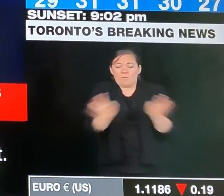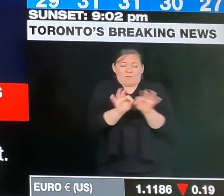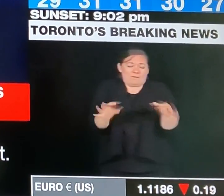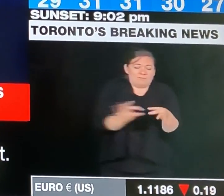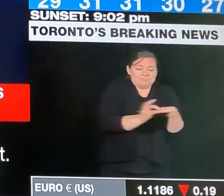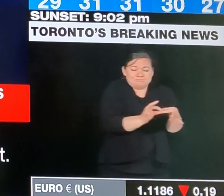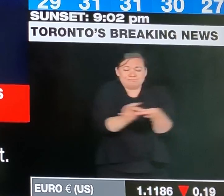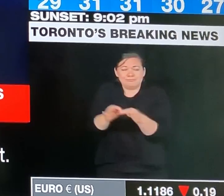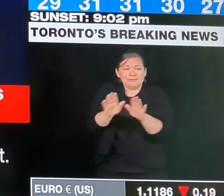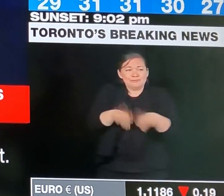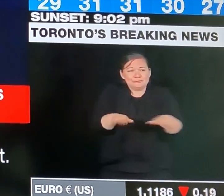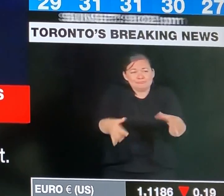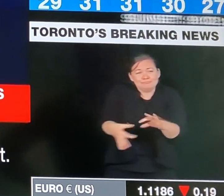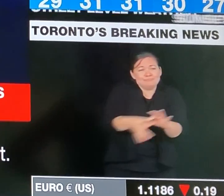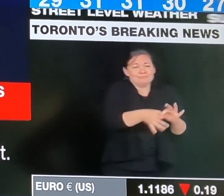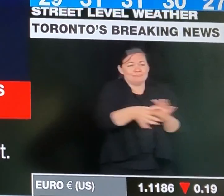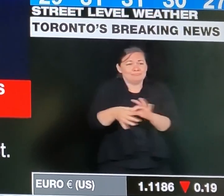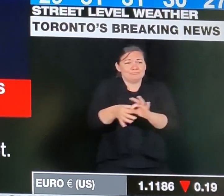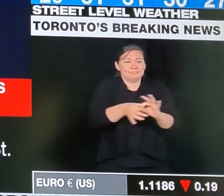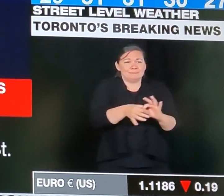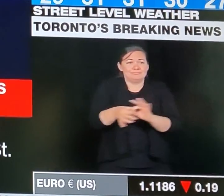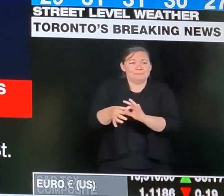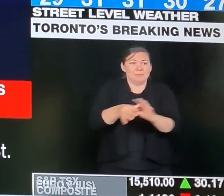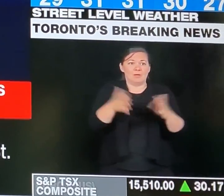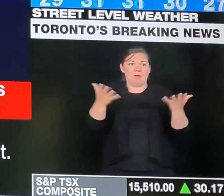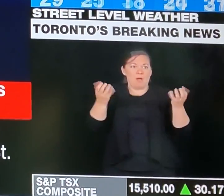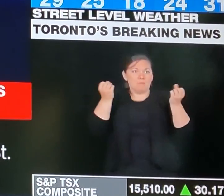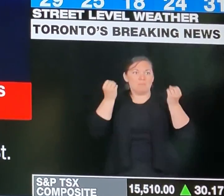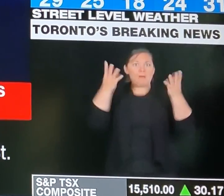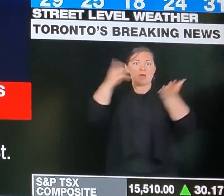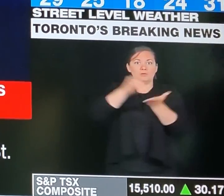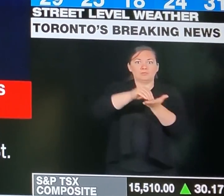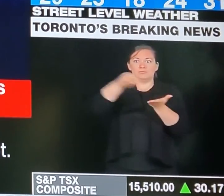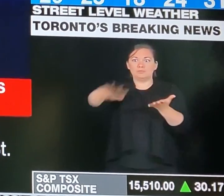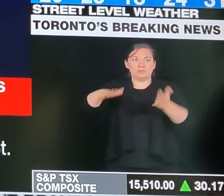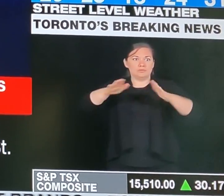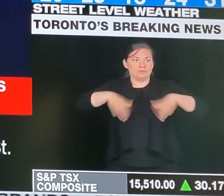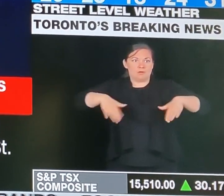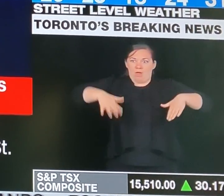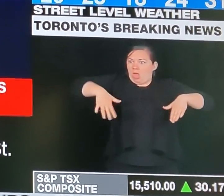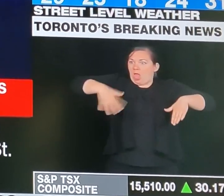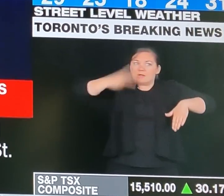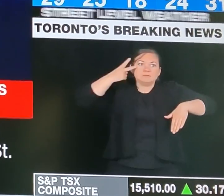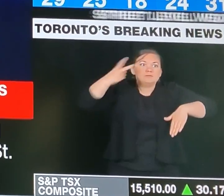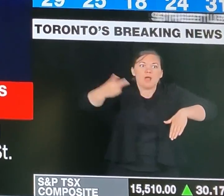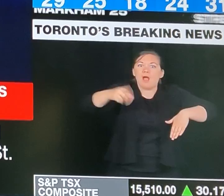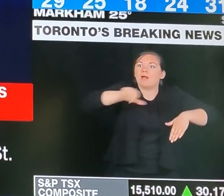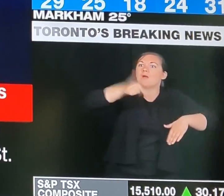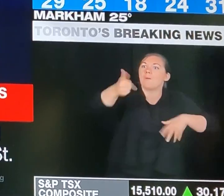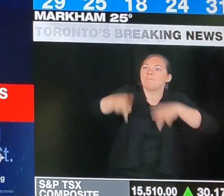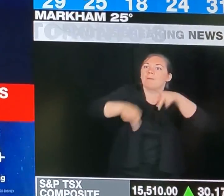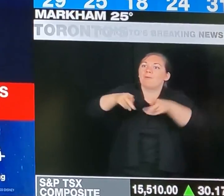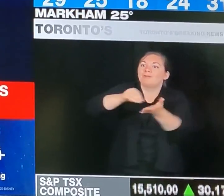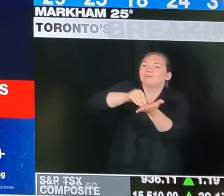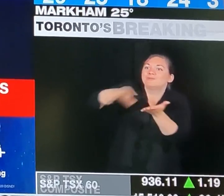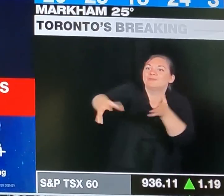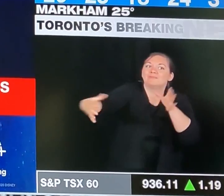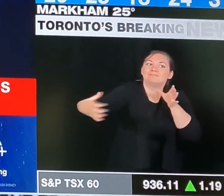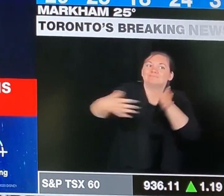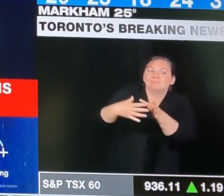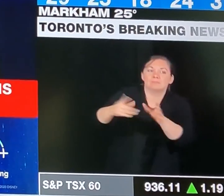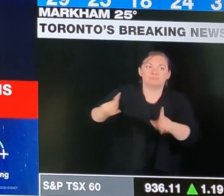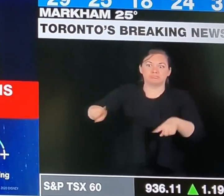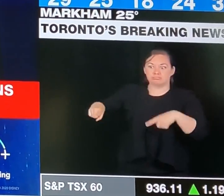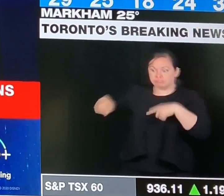driver's seat and ultimately have a choice. They want and will have an option to enroll their child in class or in a strength and online learning